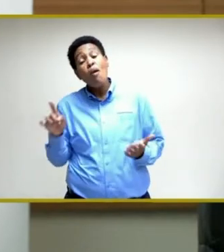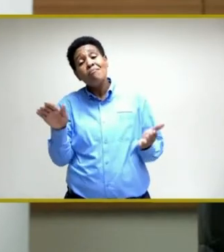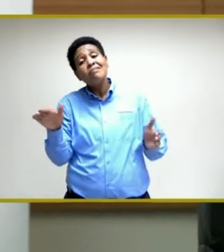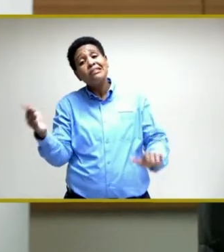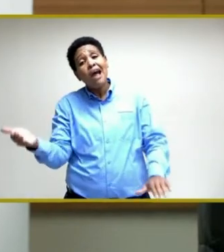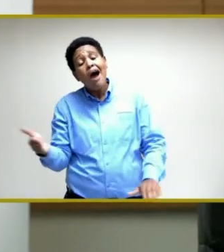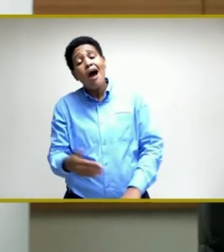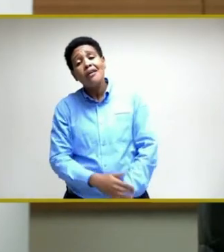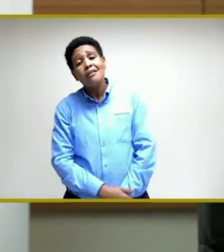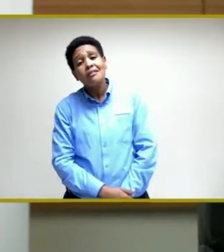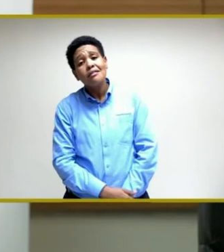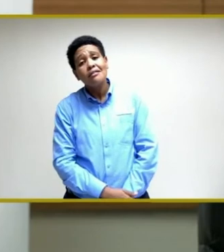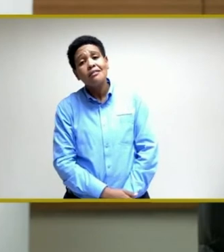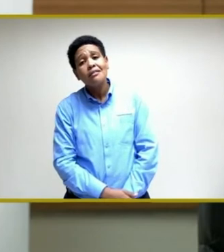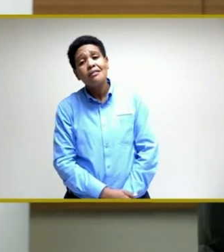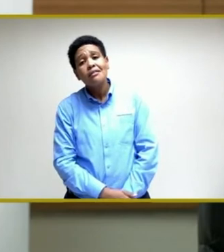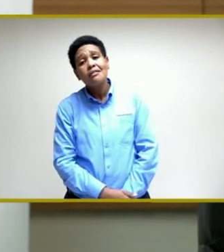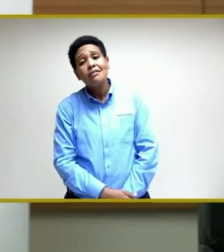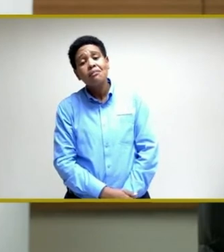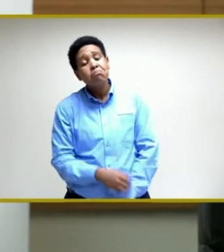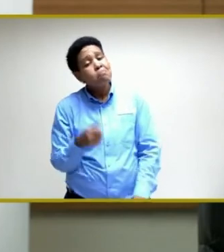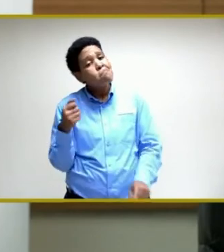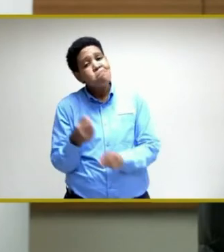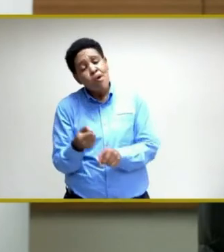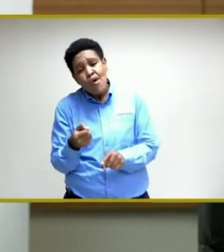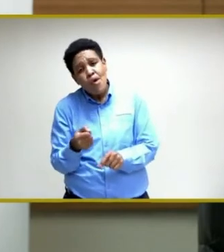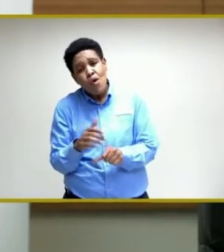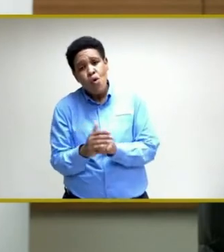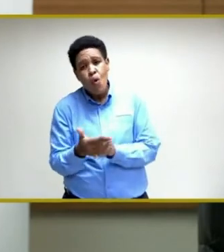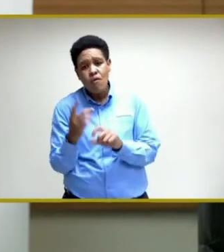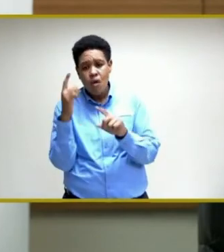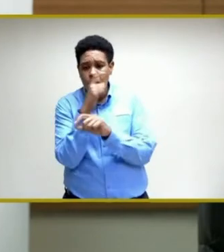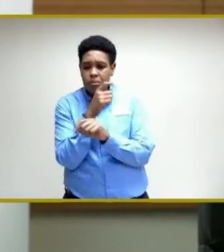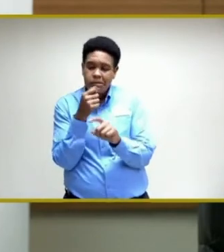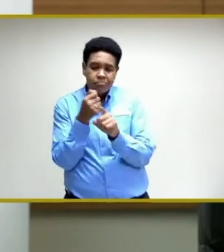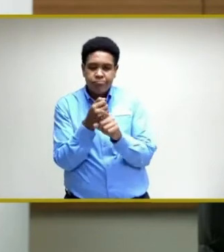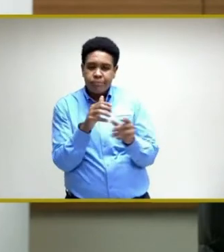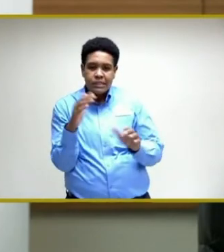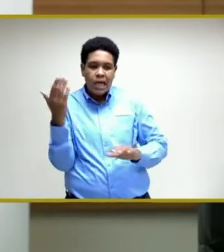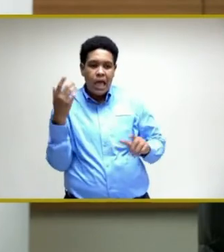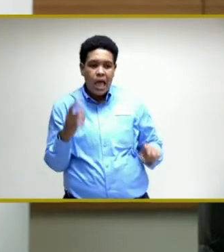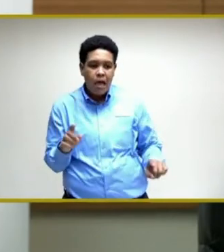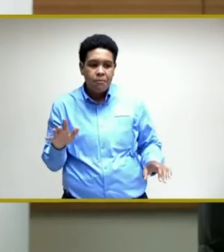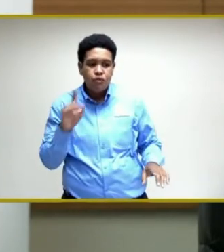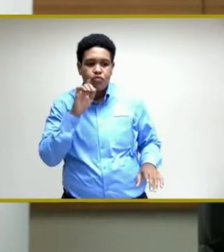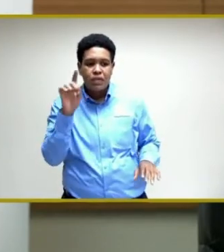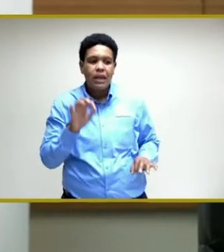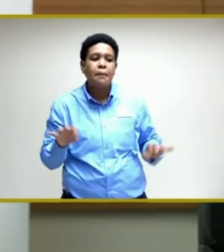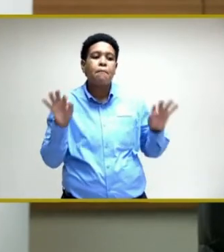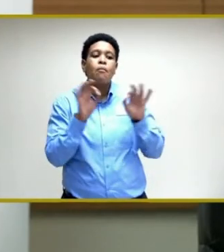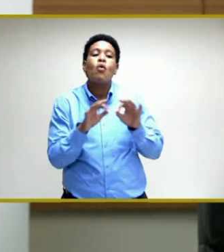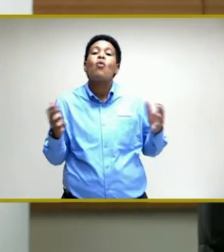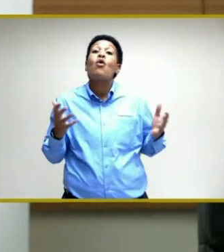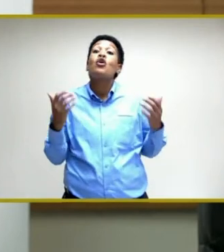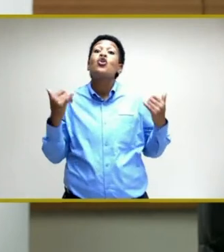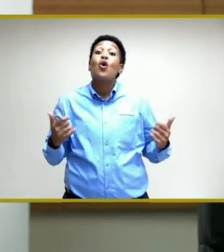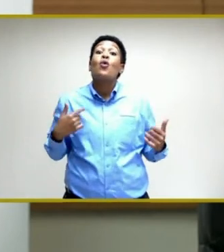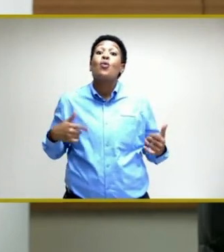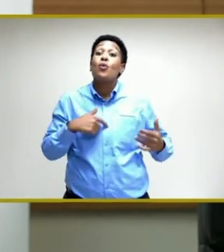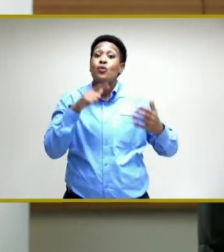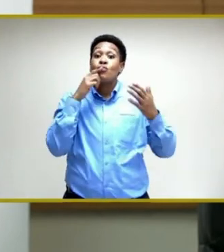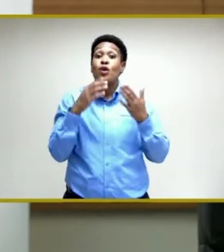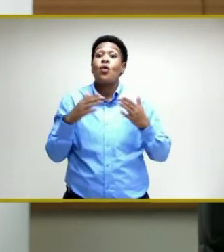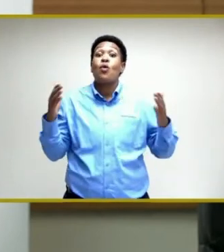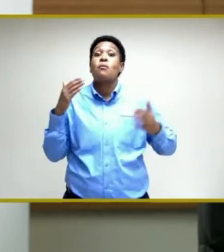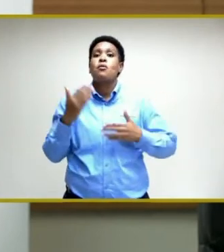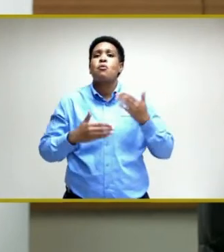dying from the COVID virus or complications from the virus. So it's very important that now that we have opened the